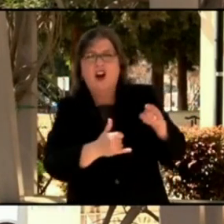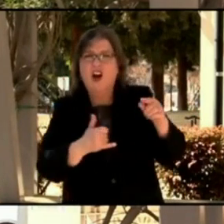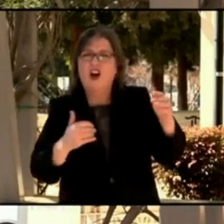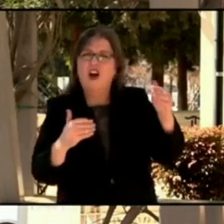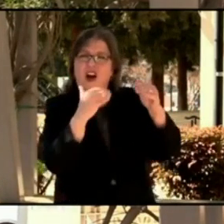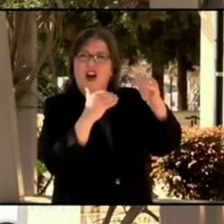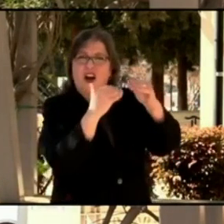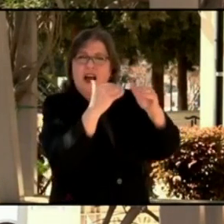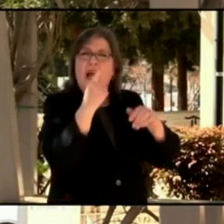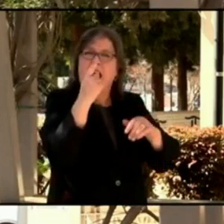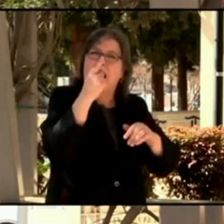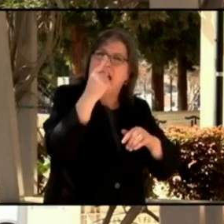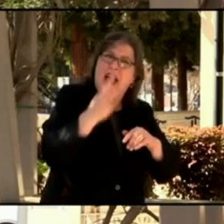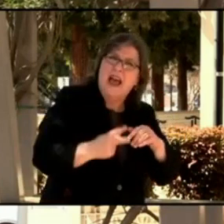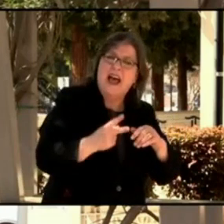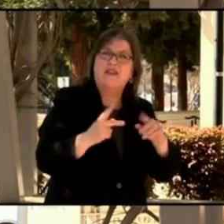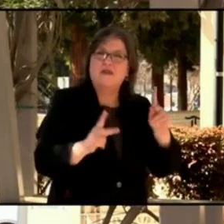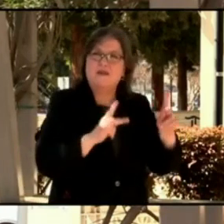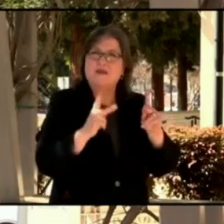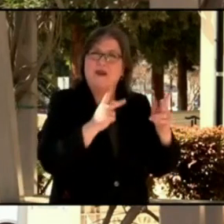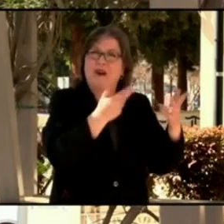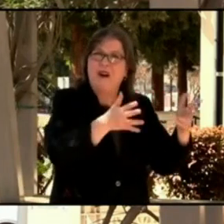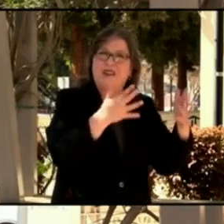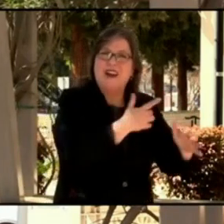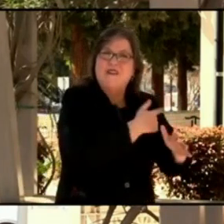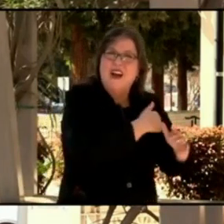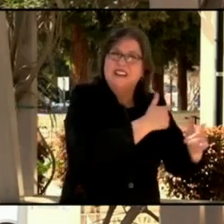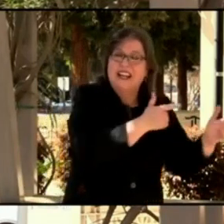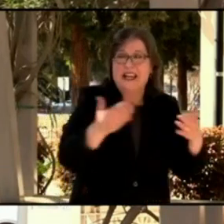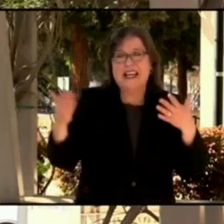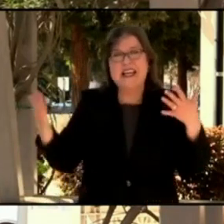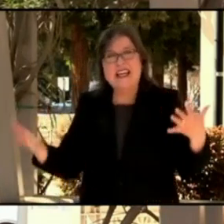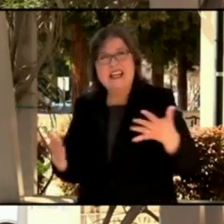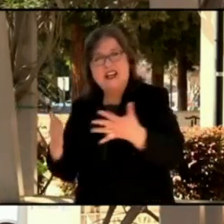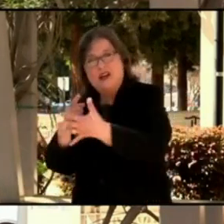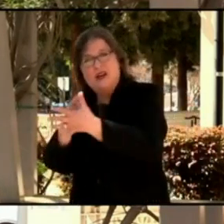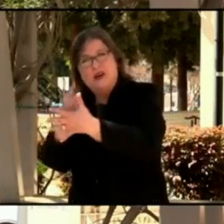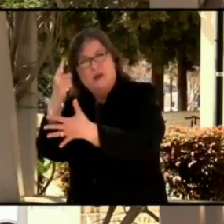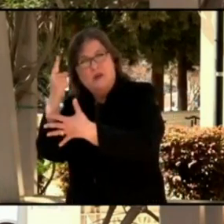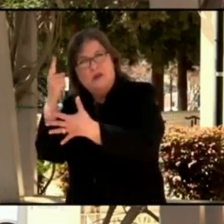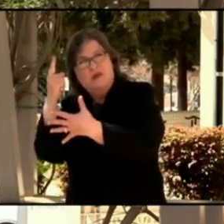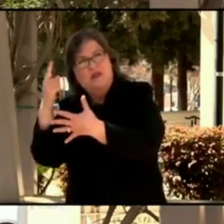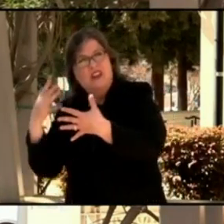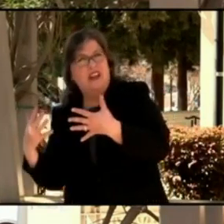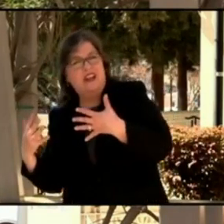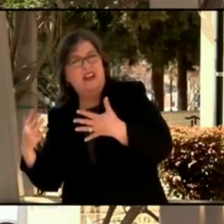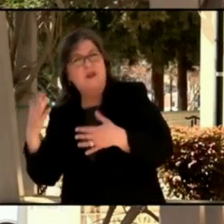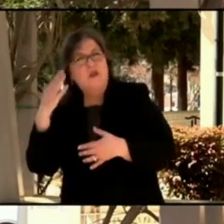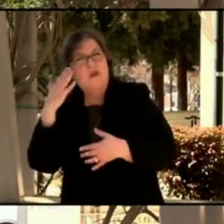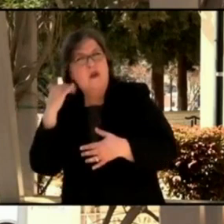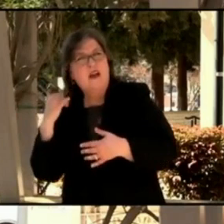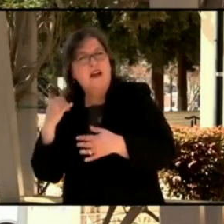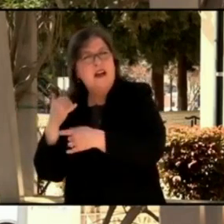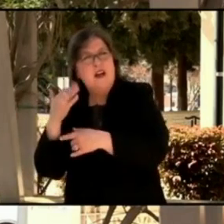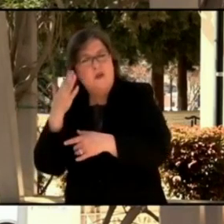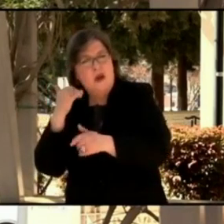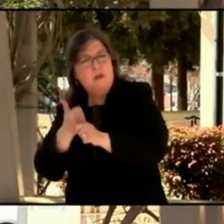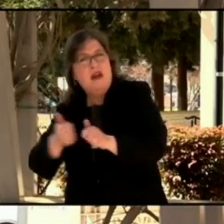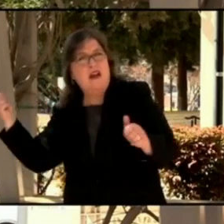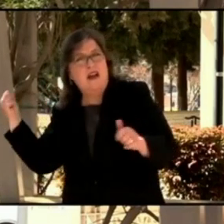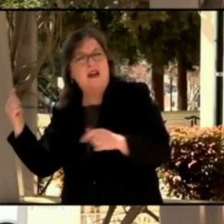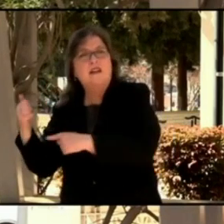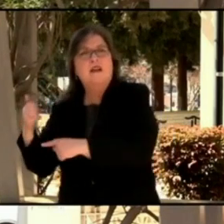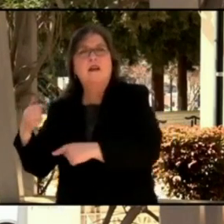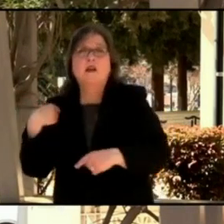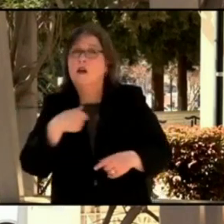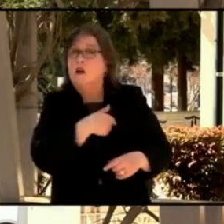So why is there what you observed as a lag in this county as opposed to some other counties? I don't think there is a lag. We are using all of